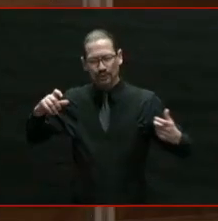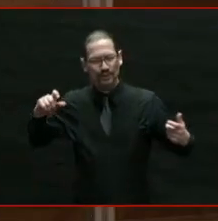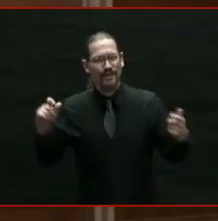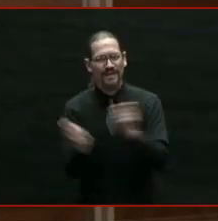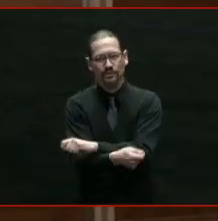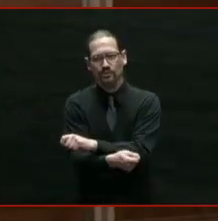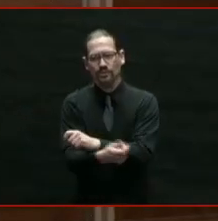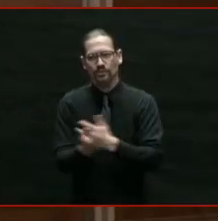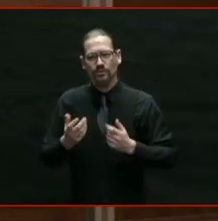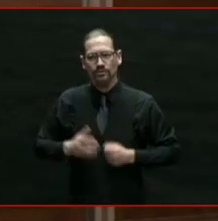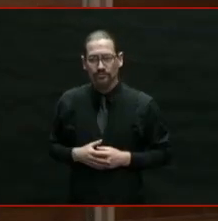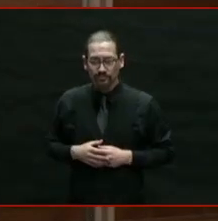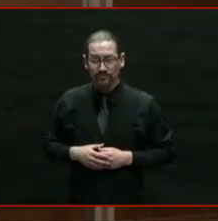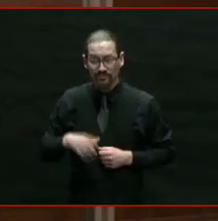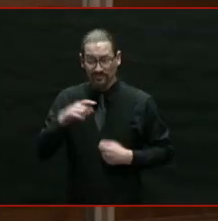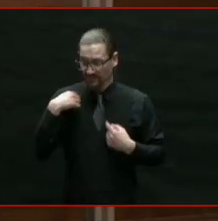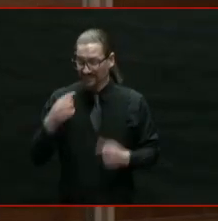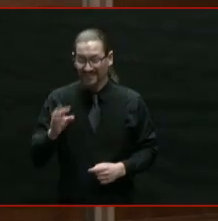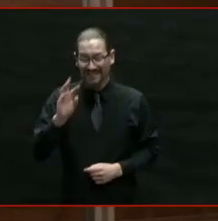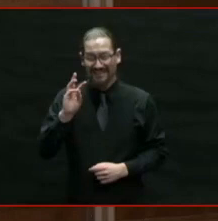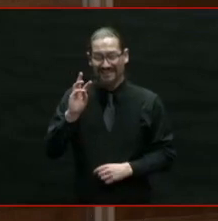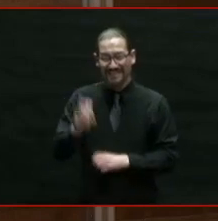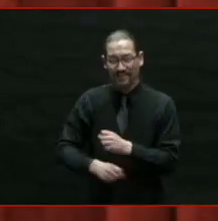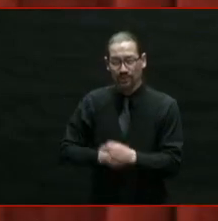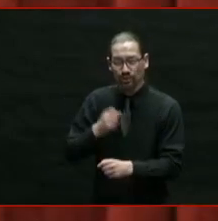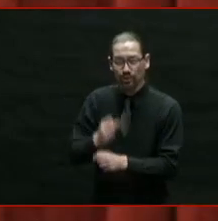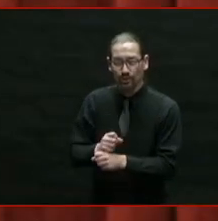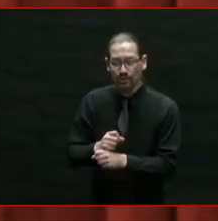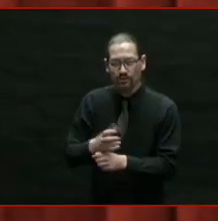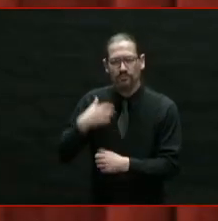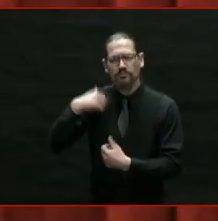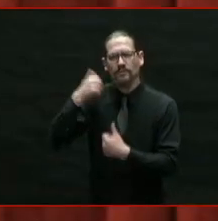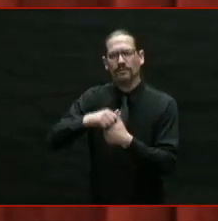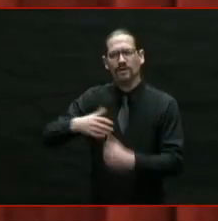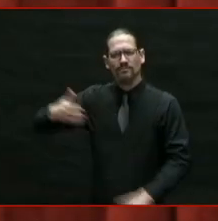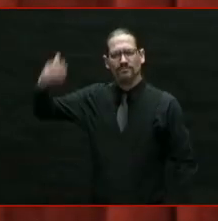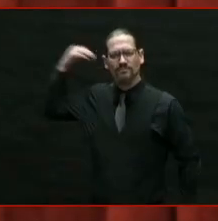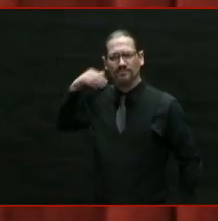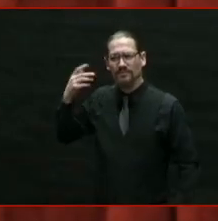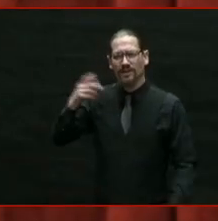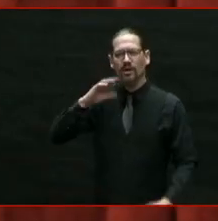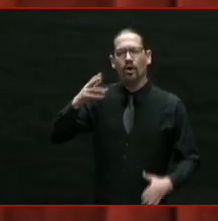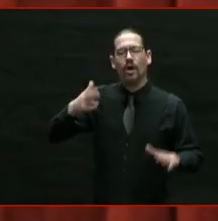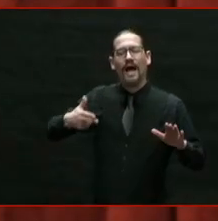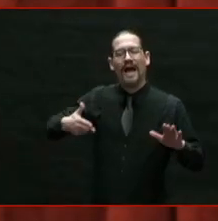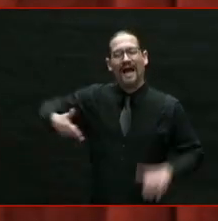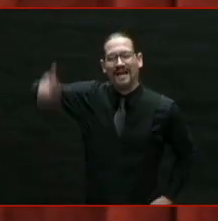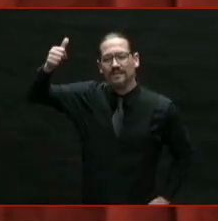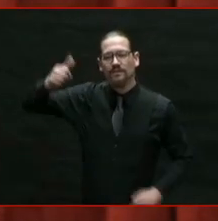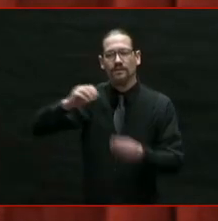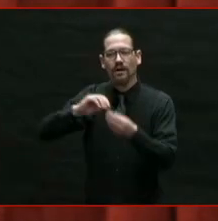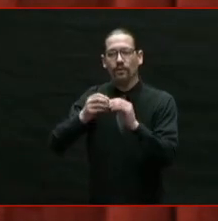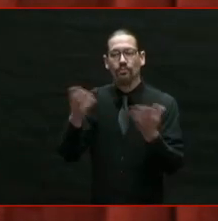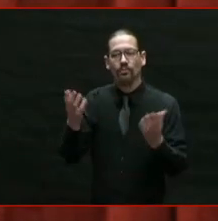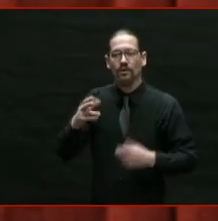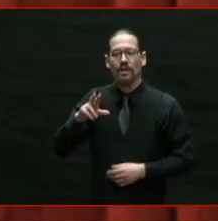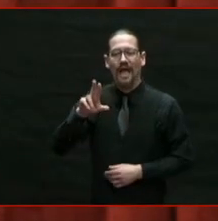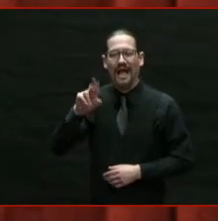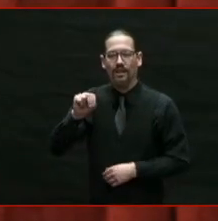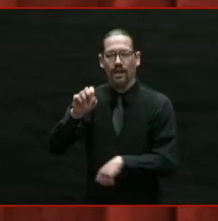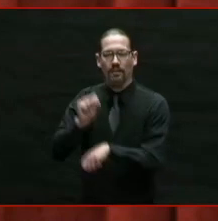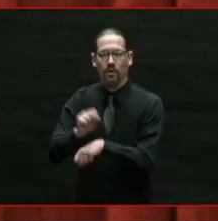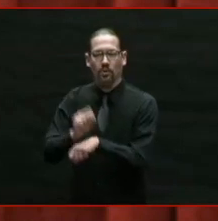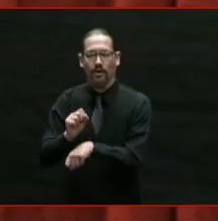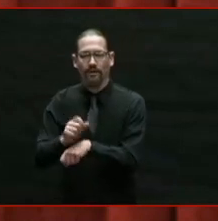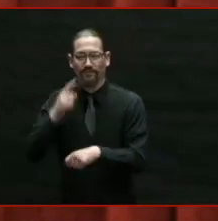went in the last six years from having the highest unemployment rate in America to having more jobs